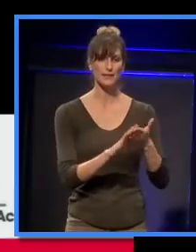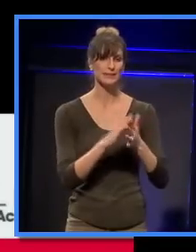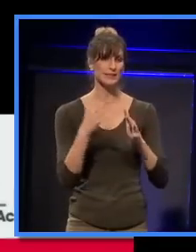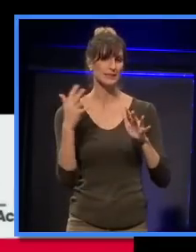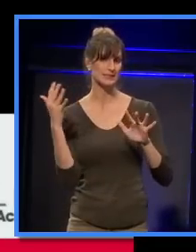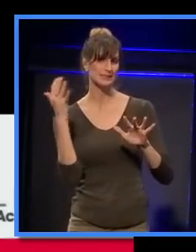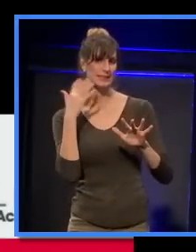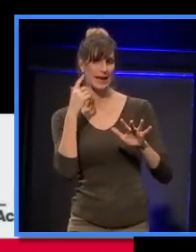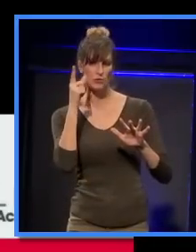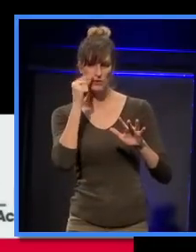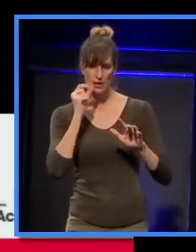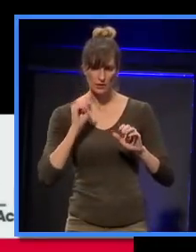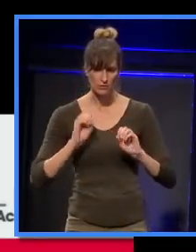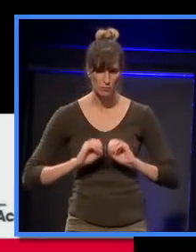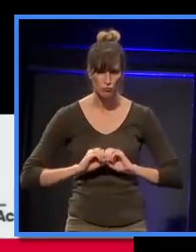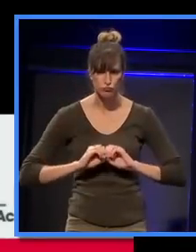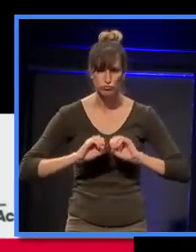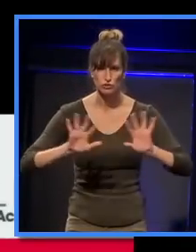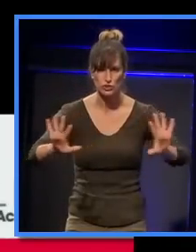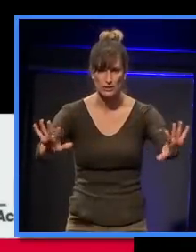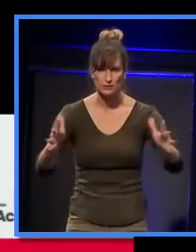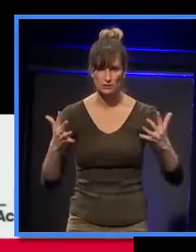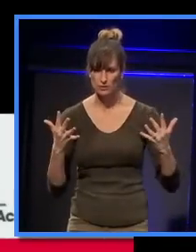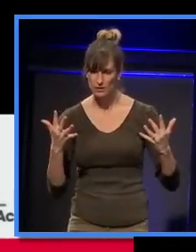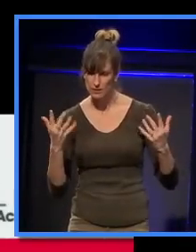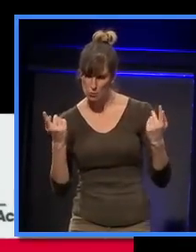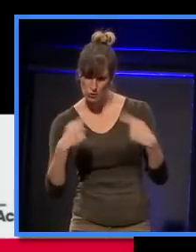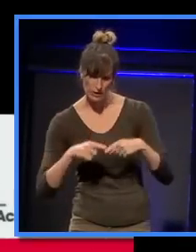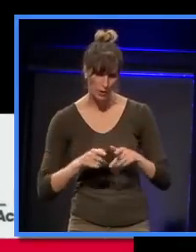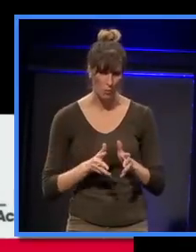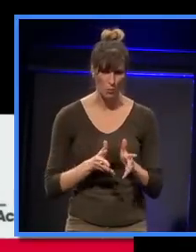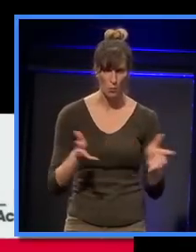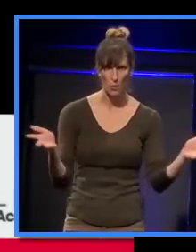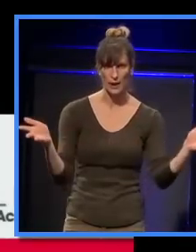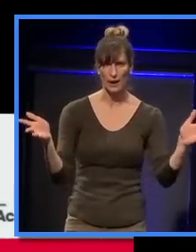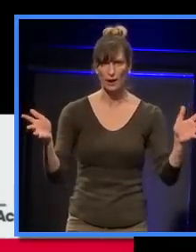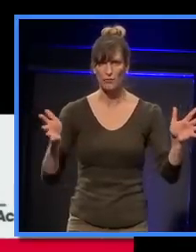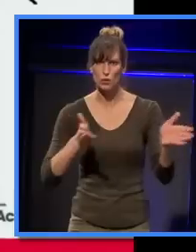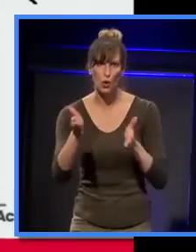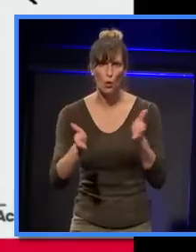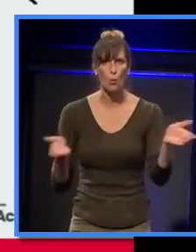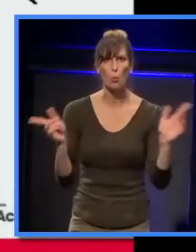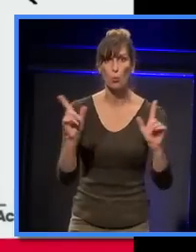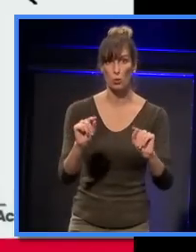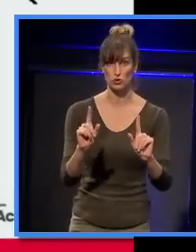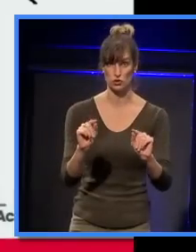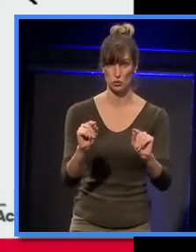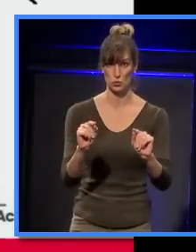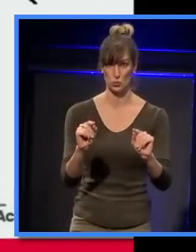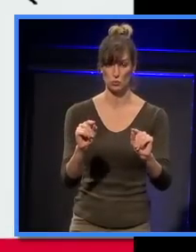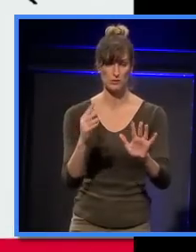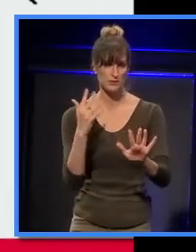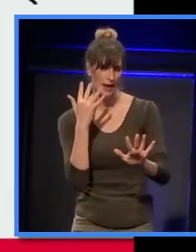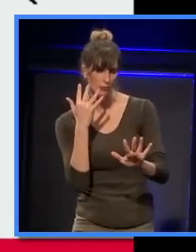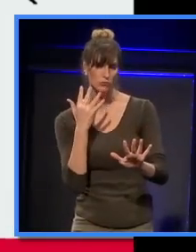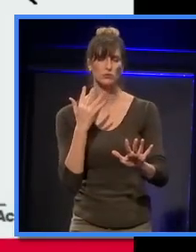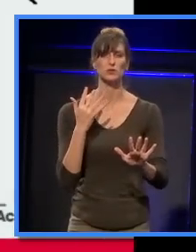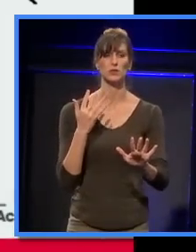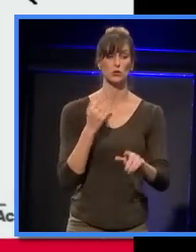of these unusual surfaces and predict where it was going. And so, he was able to map out